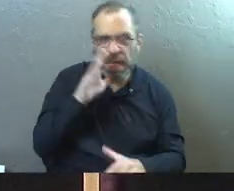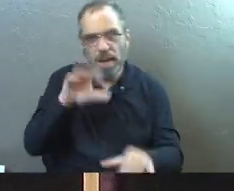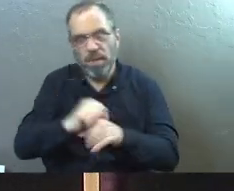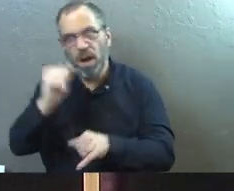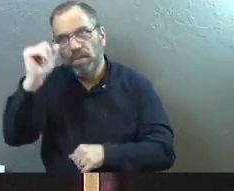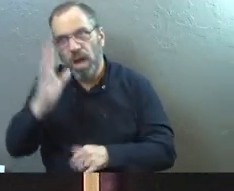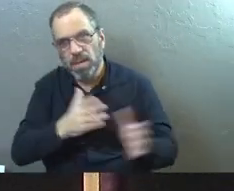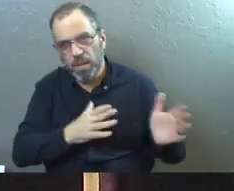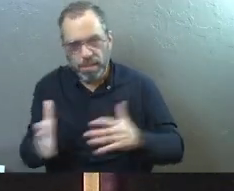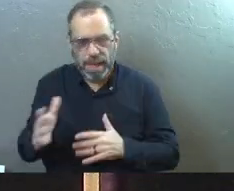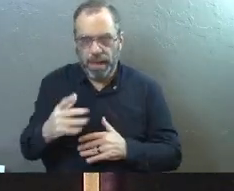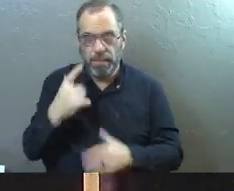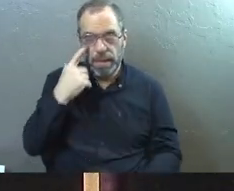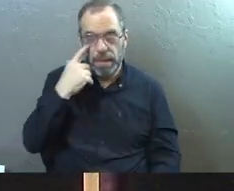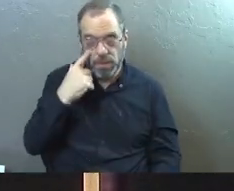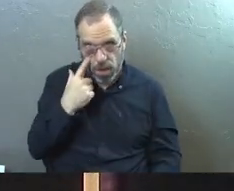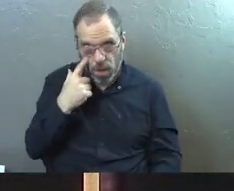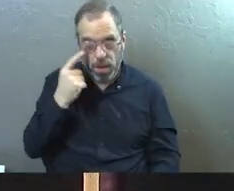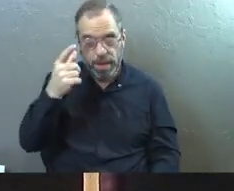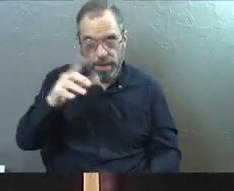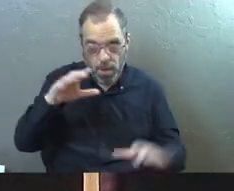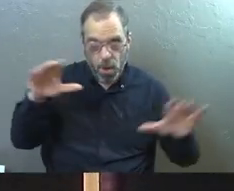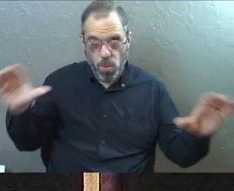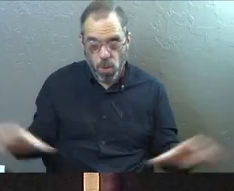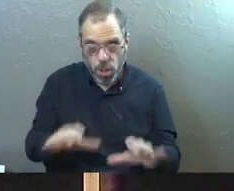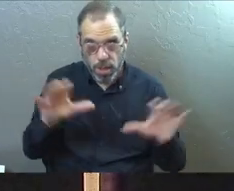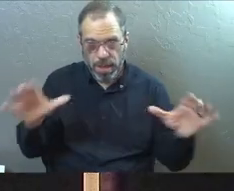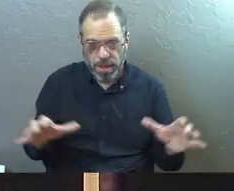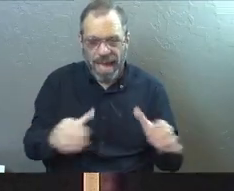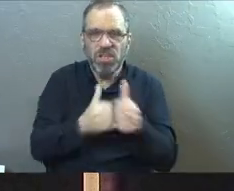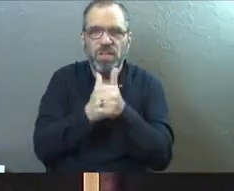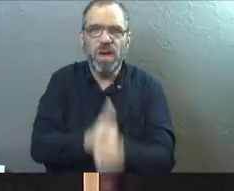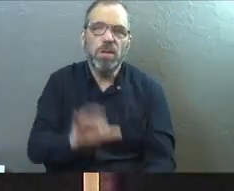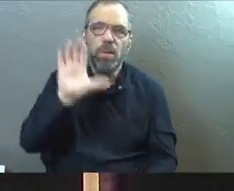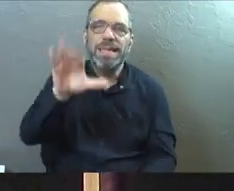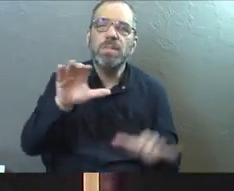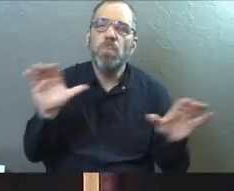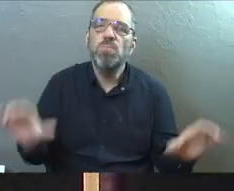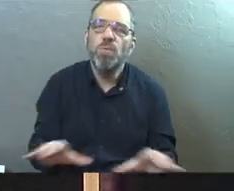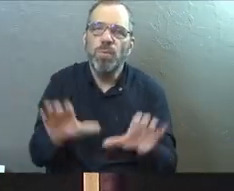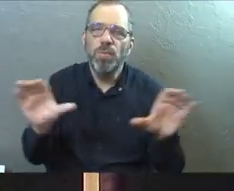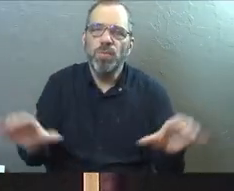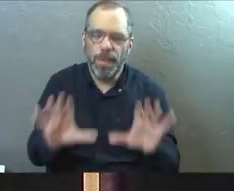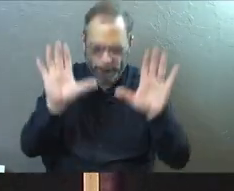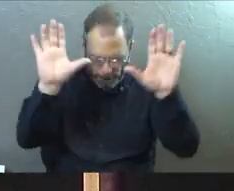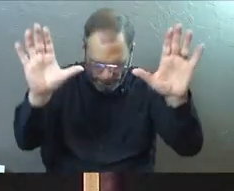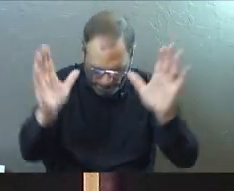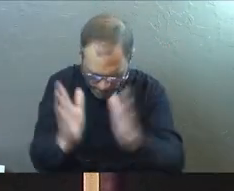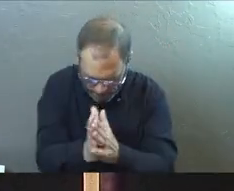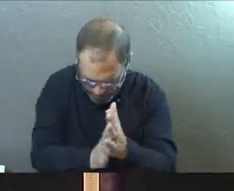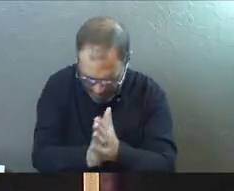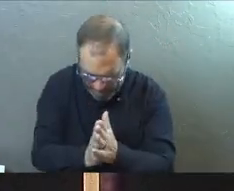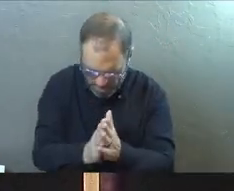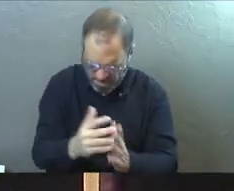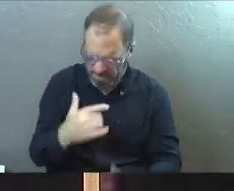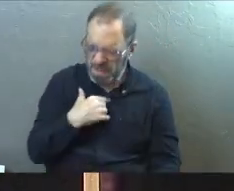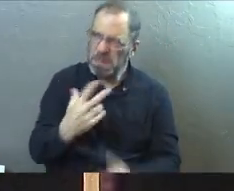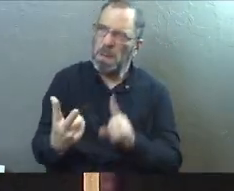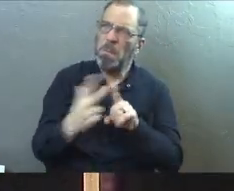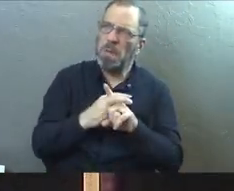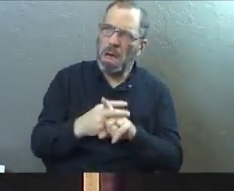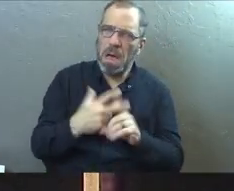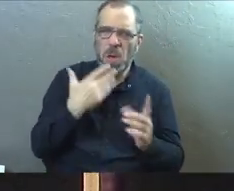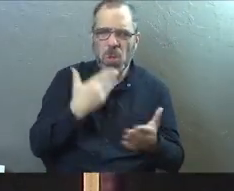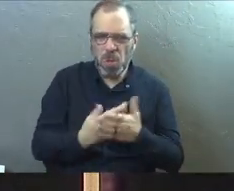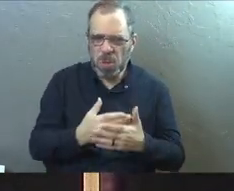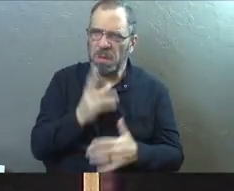God's plan. He saw God moving and followed the move of God. So here's what this has to do with us. All right, that's cool.